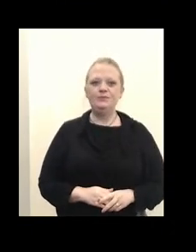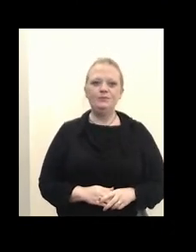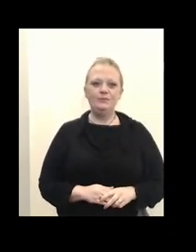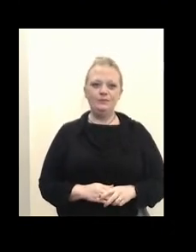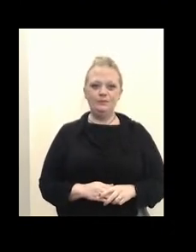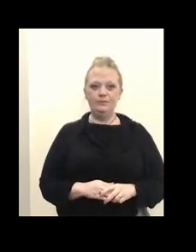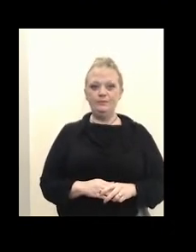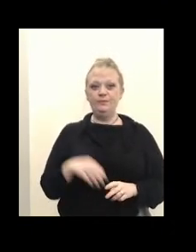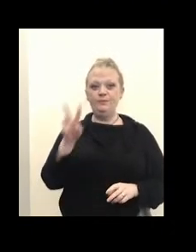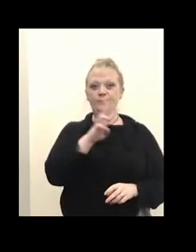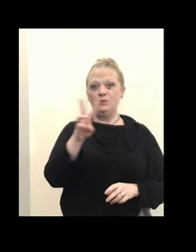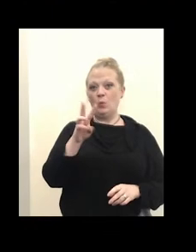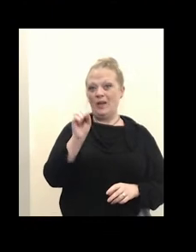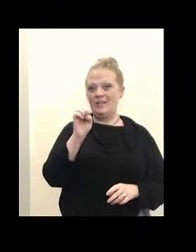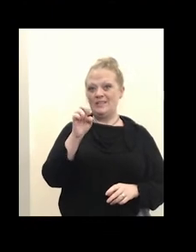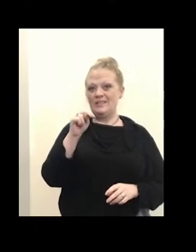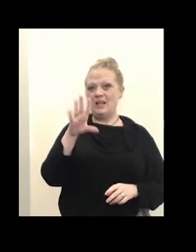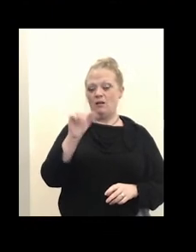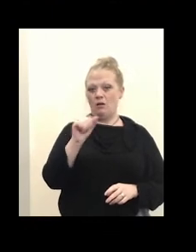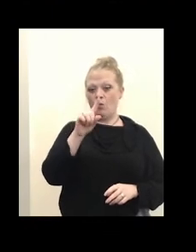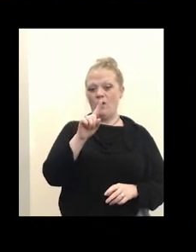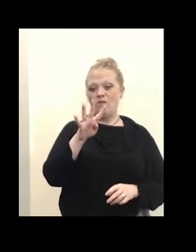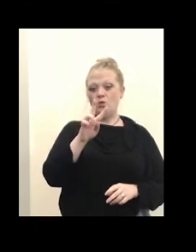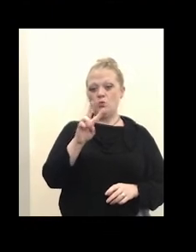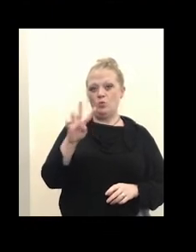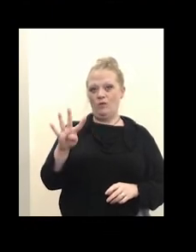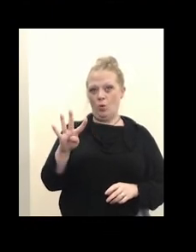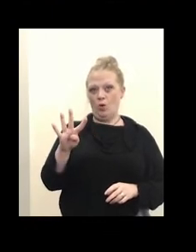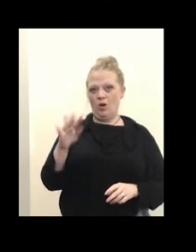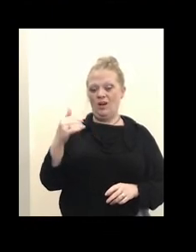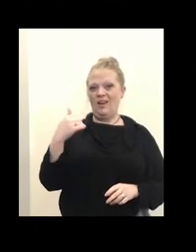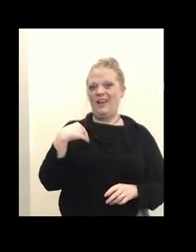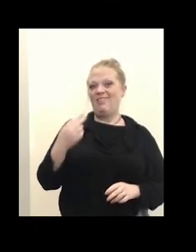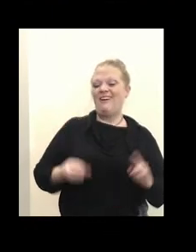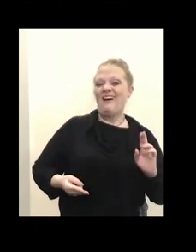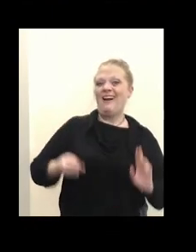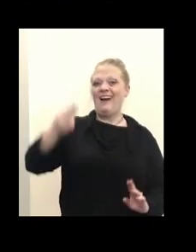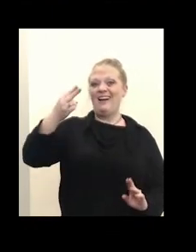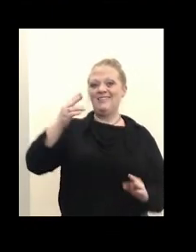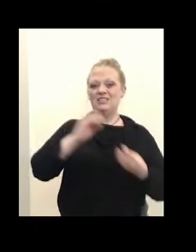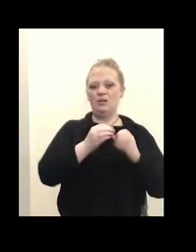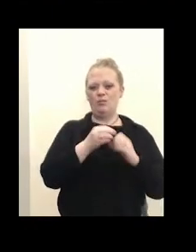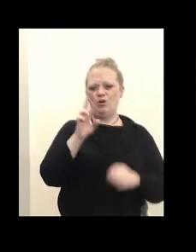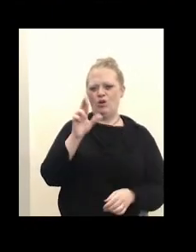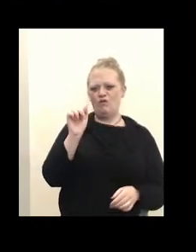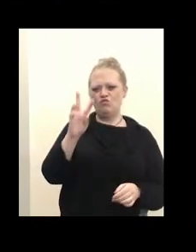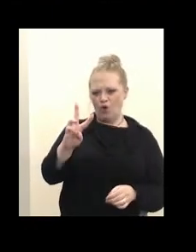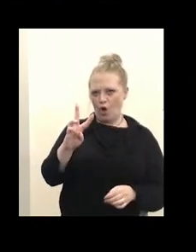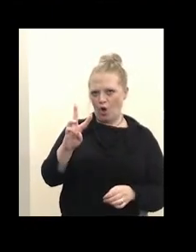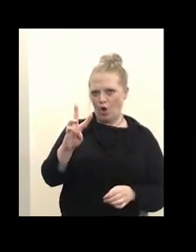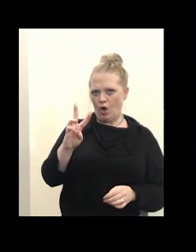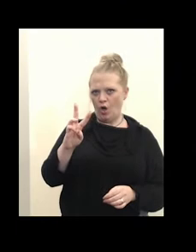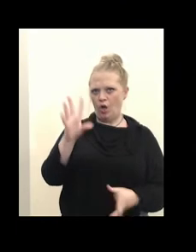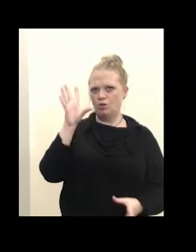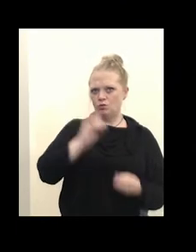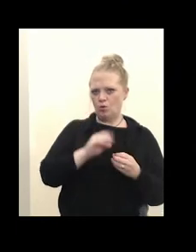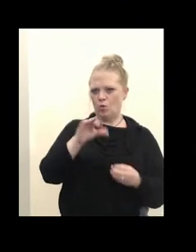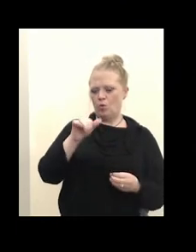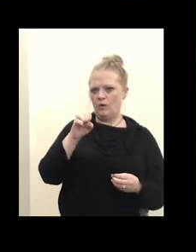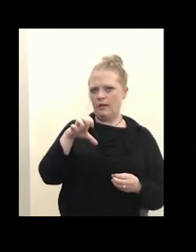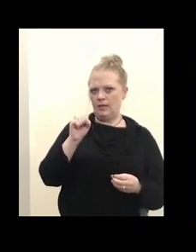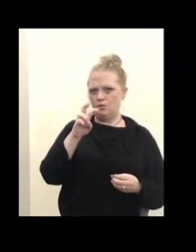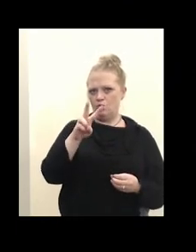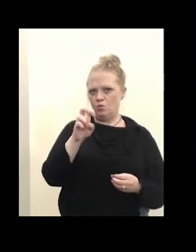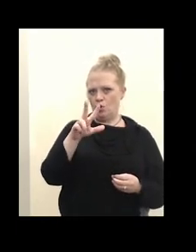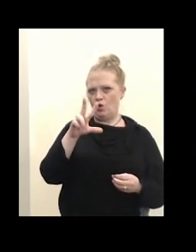Seneca, the 1 4 2 2 4 zip code actually had the highest number of raw cases, total cases, 238 and